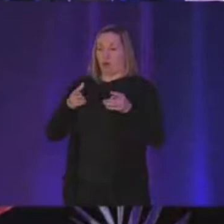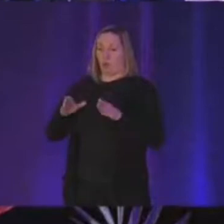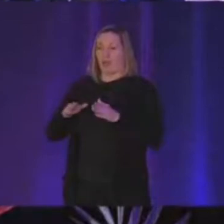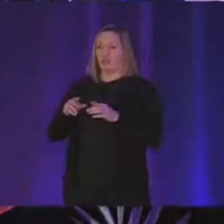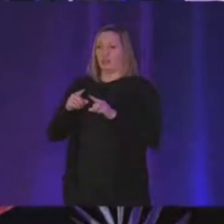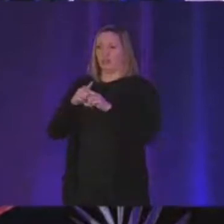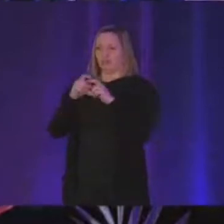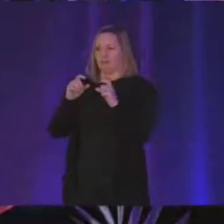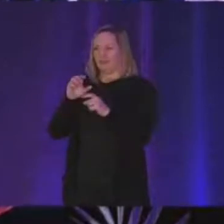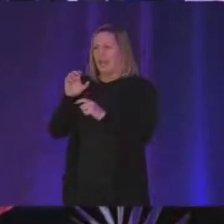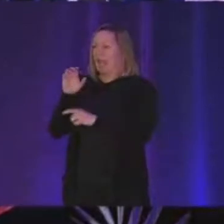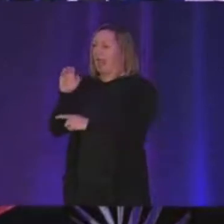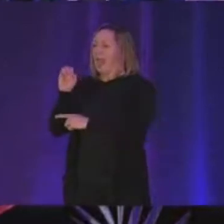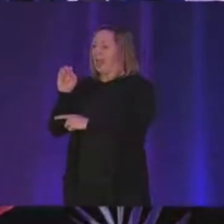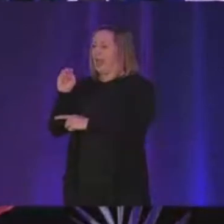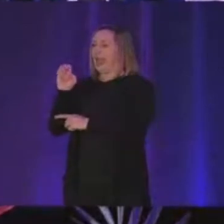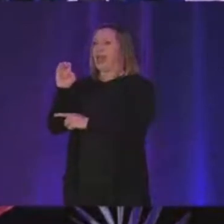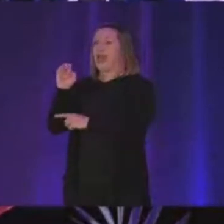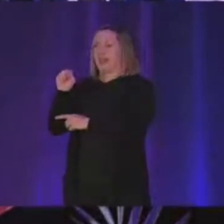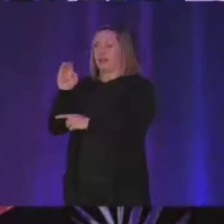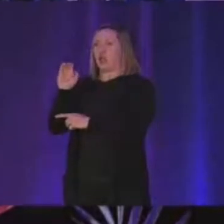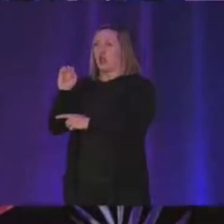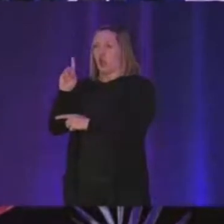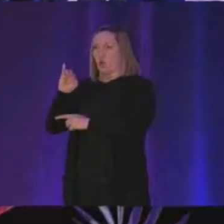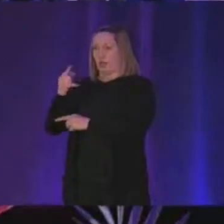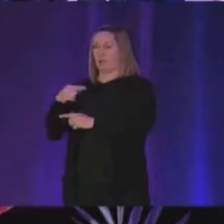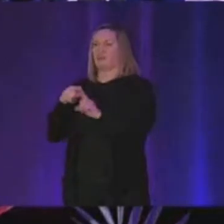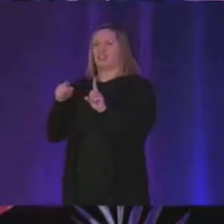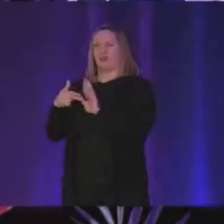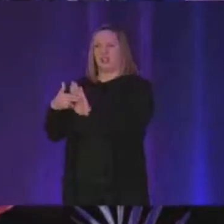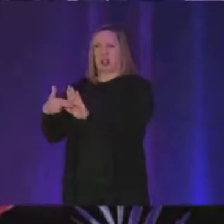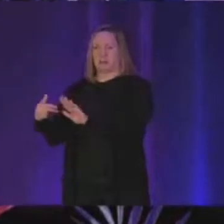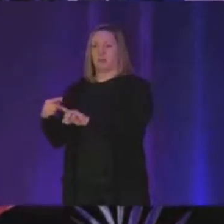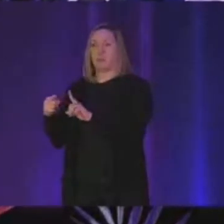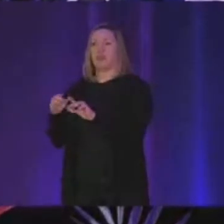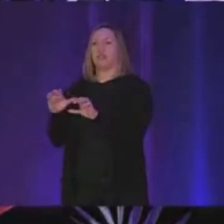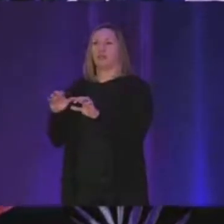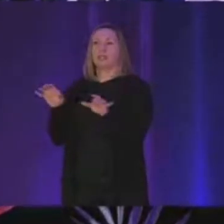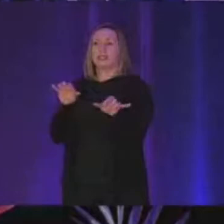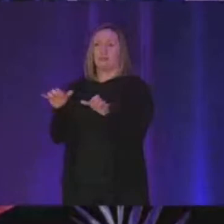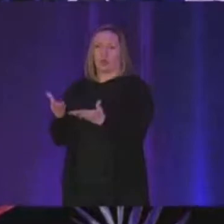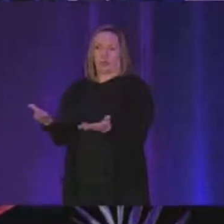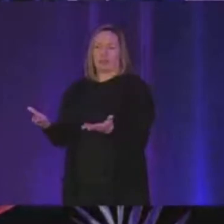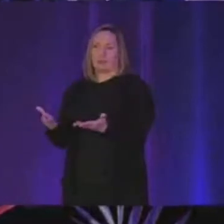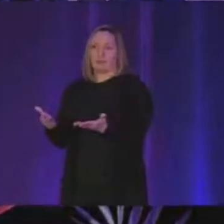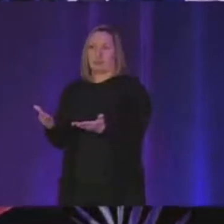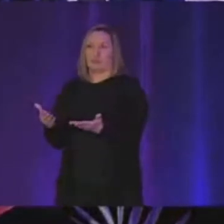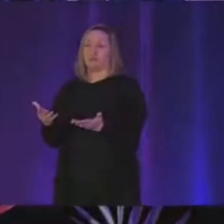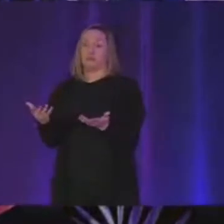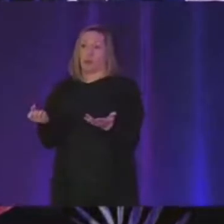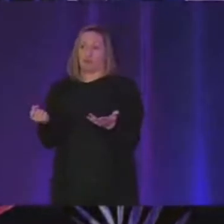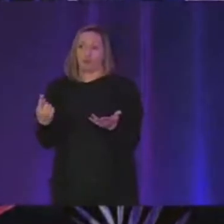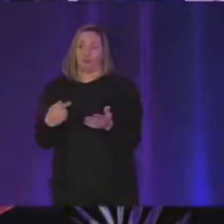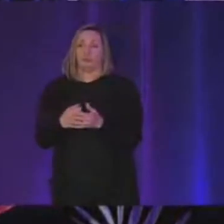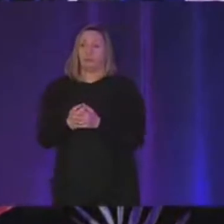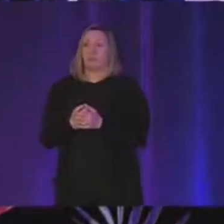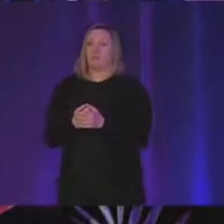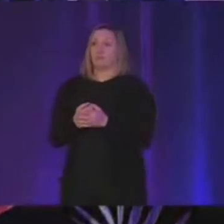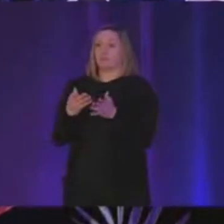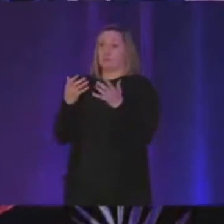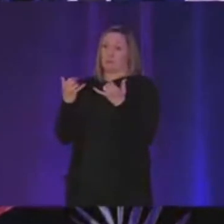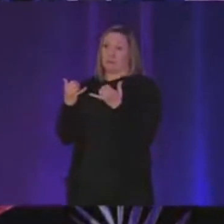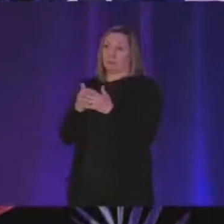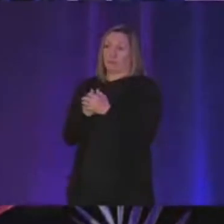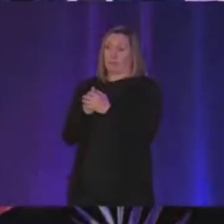things and like different uh uh like names but they do like very similar things so at this point